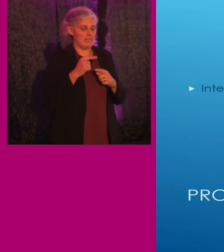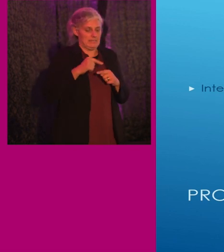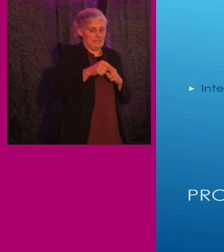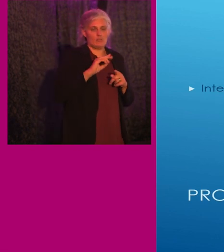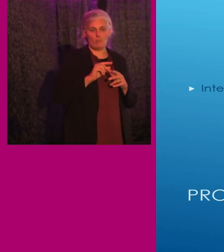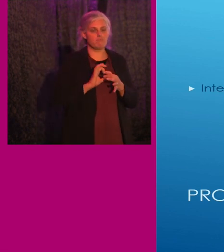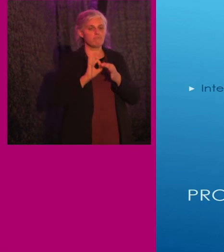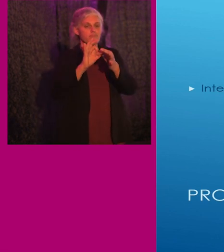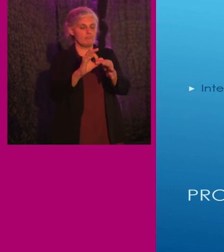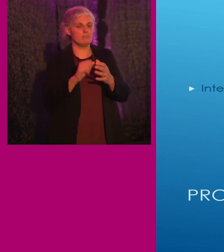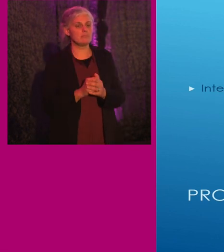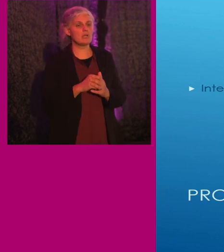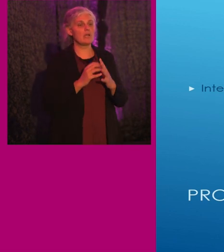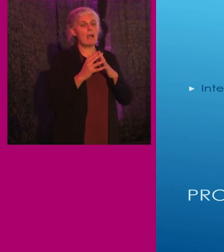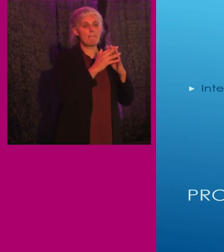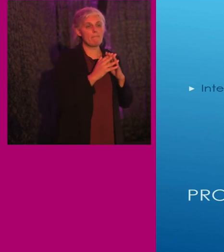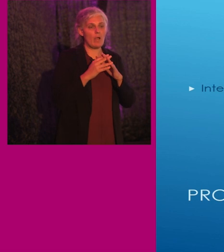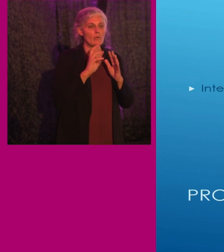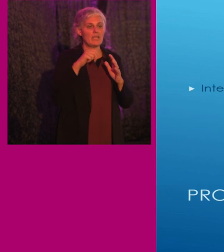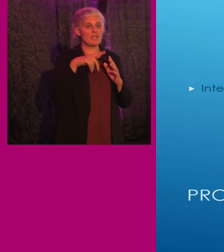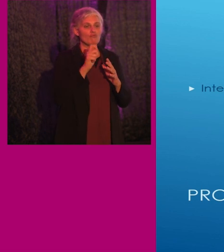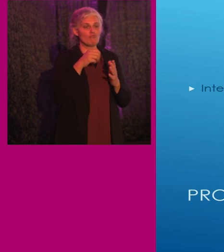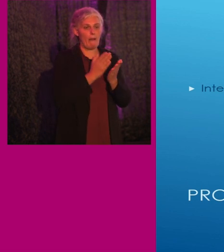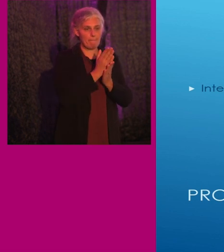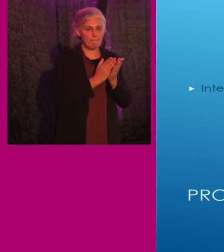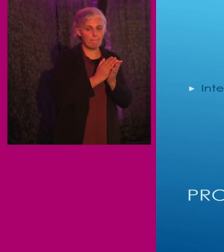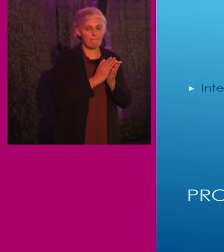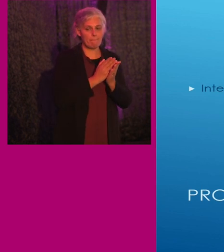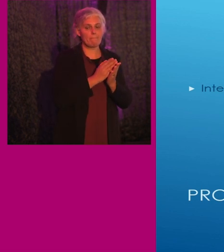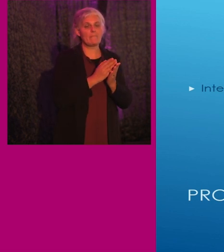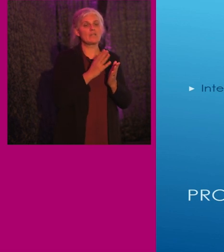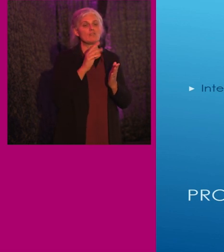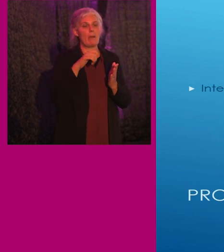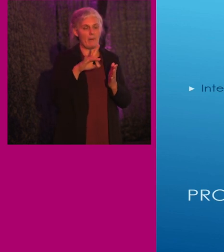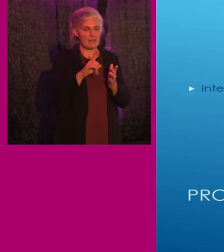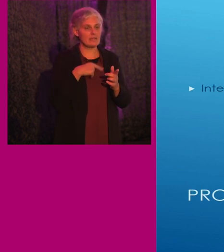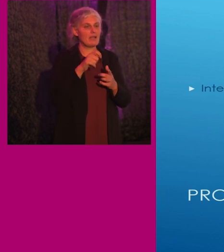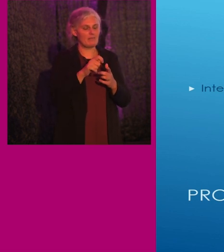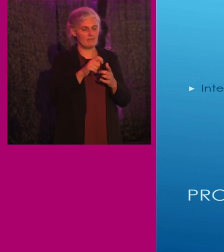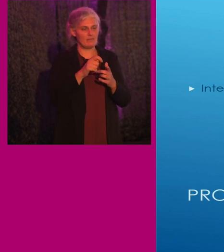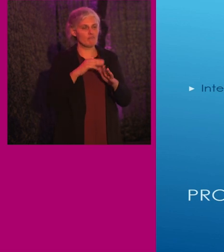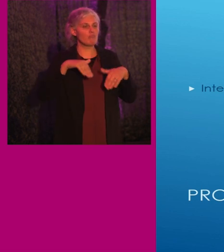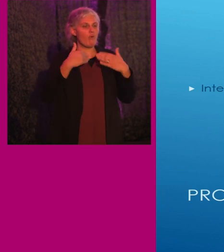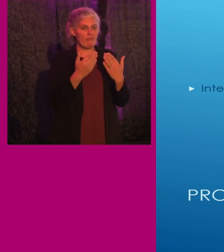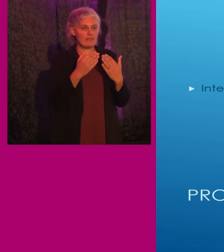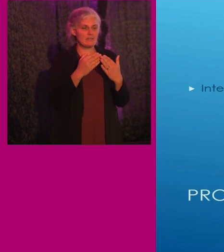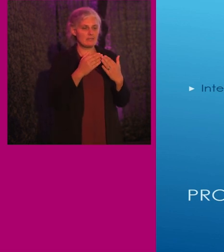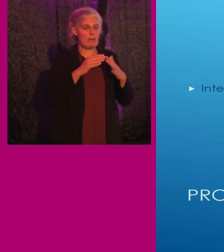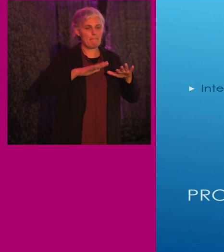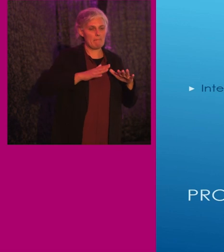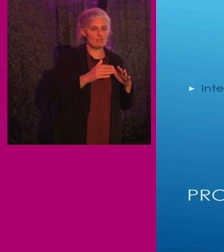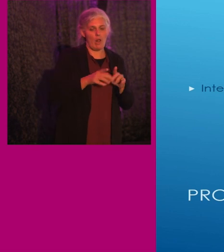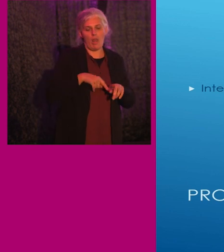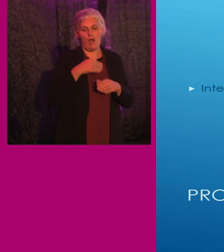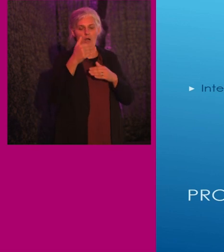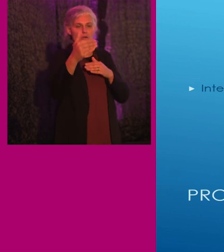In the US, Amtrak is the primary intercity rail provider. It provides medium and long distance